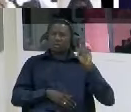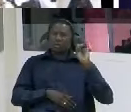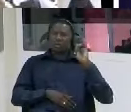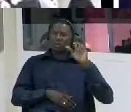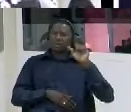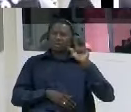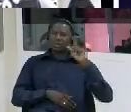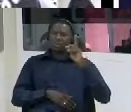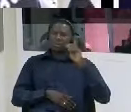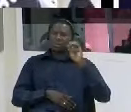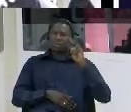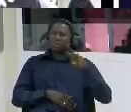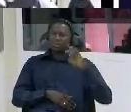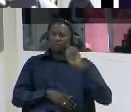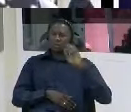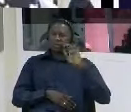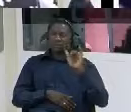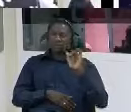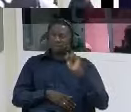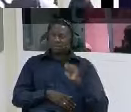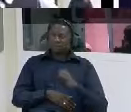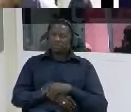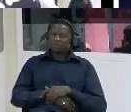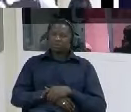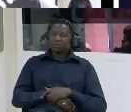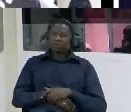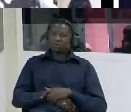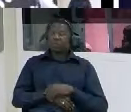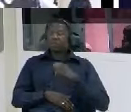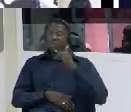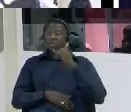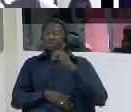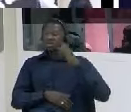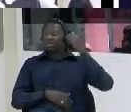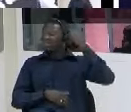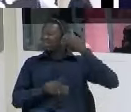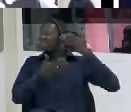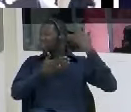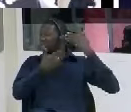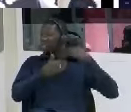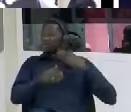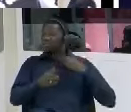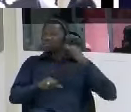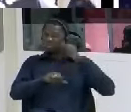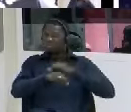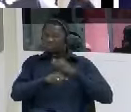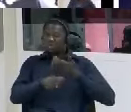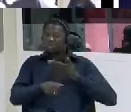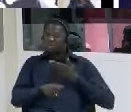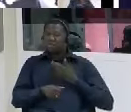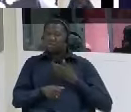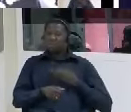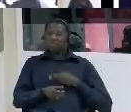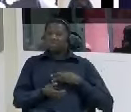was a kick is my legami give me on my back i definitely realized there is something happening because